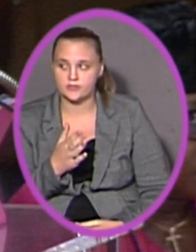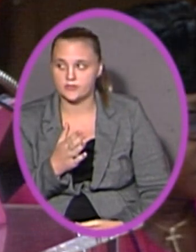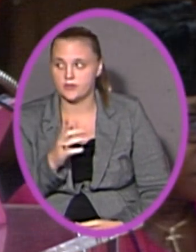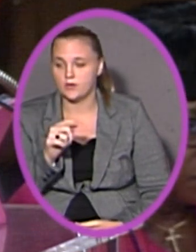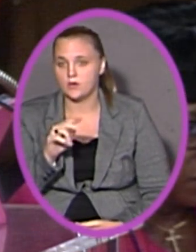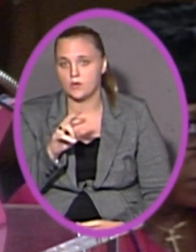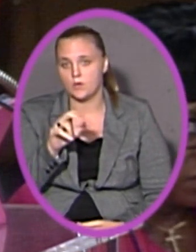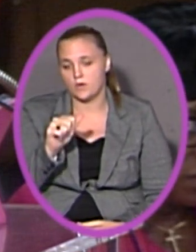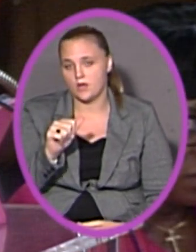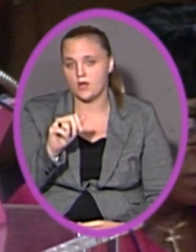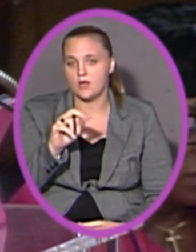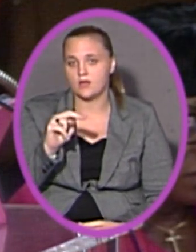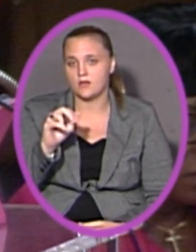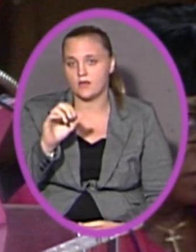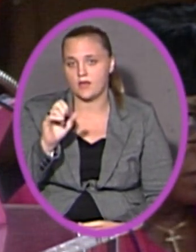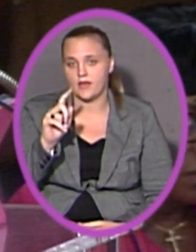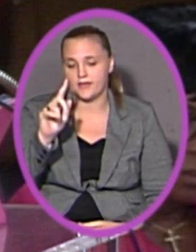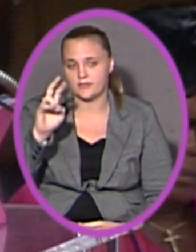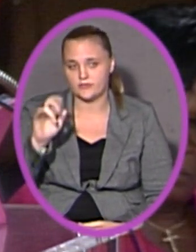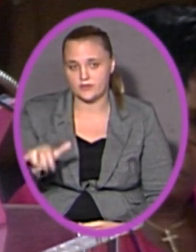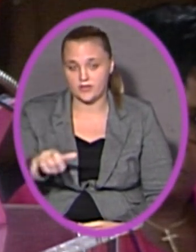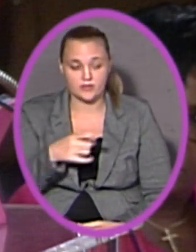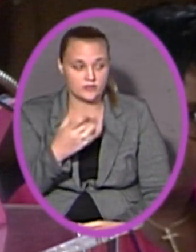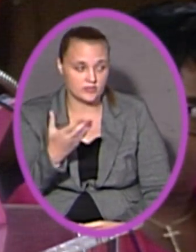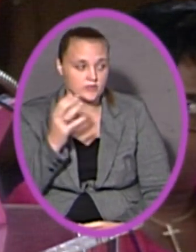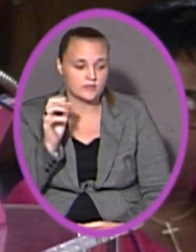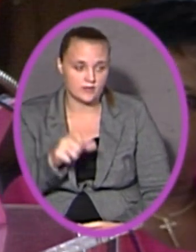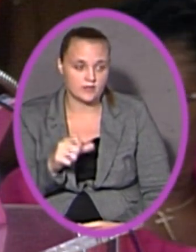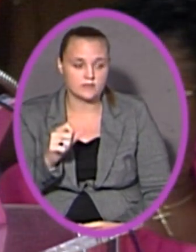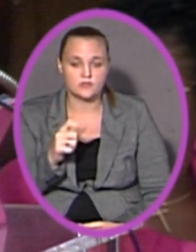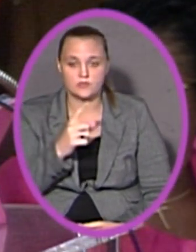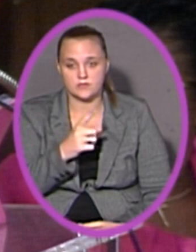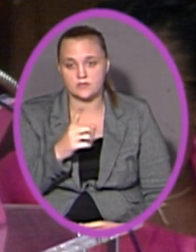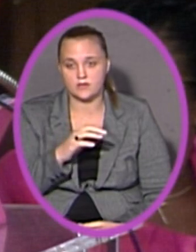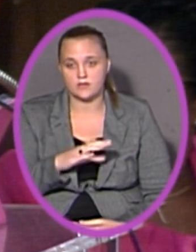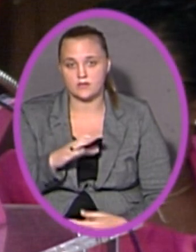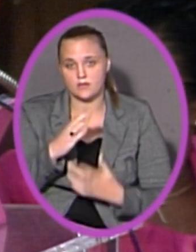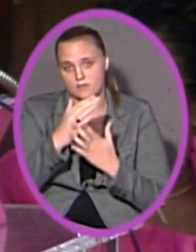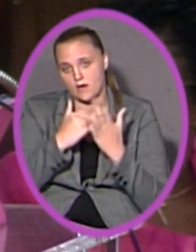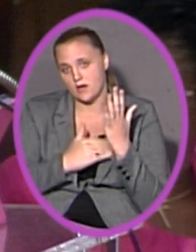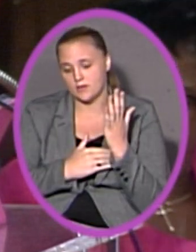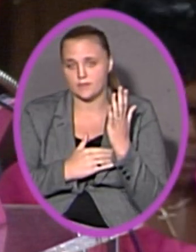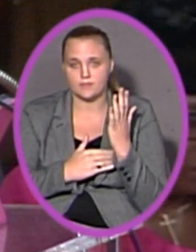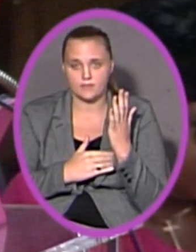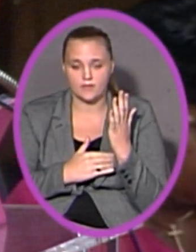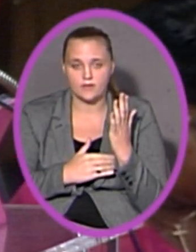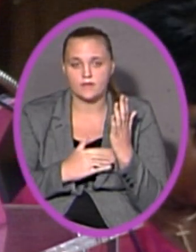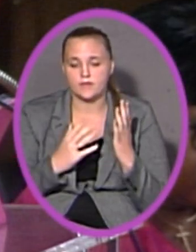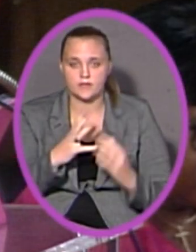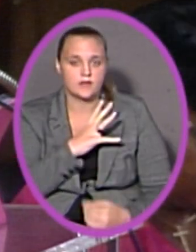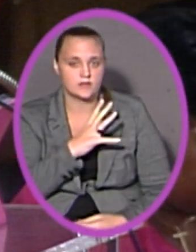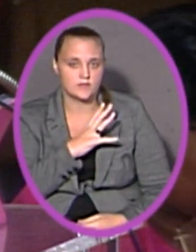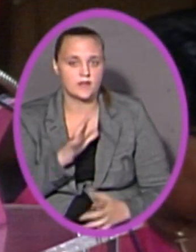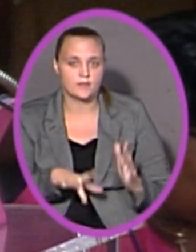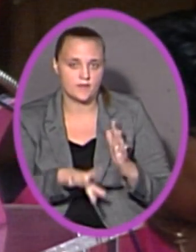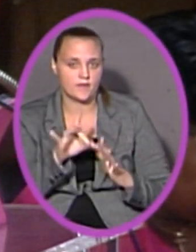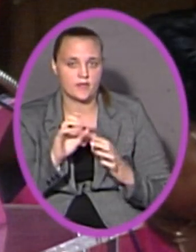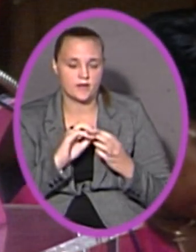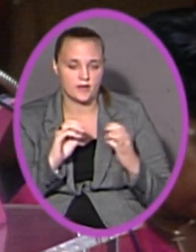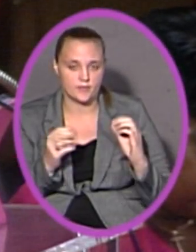Laura Nicastri. Is she here? She is and she's on the bottom of the That's fine. Let me find the number.